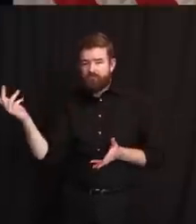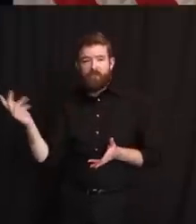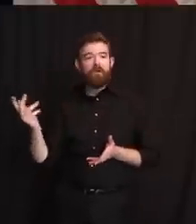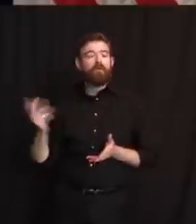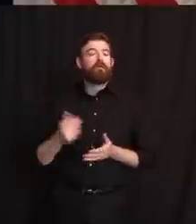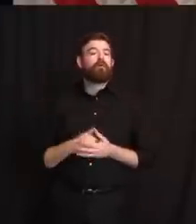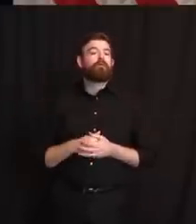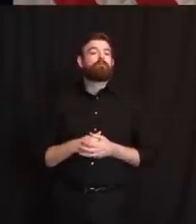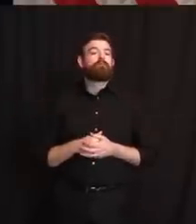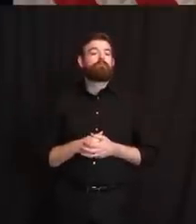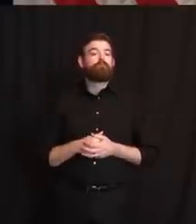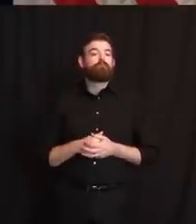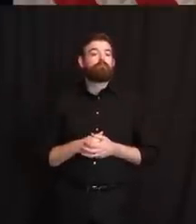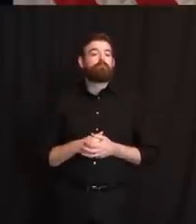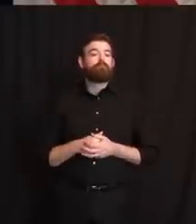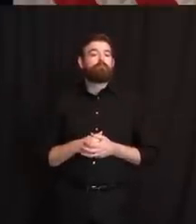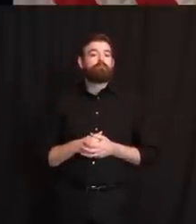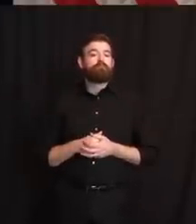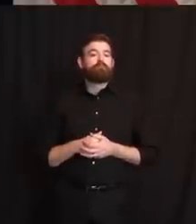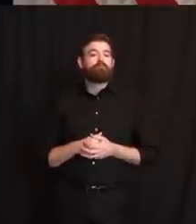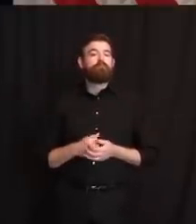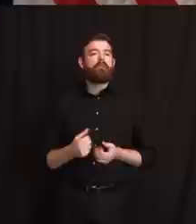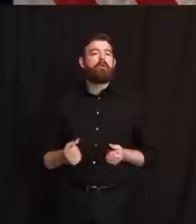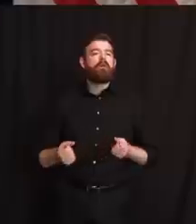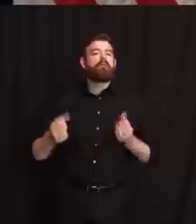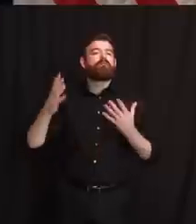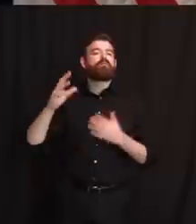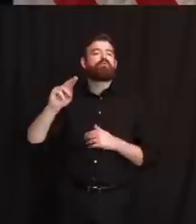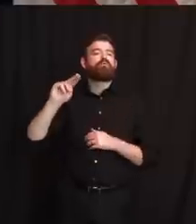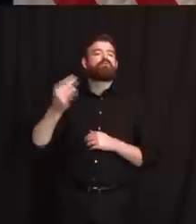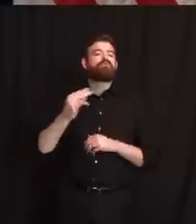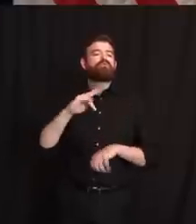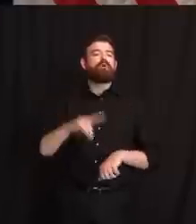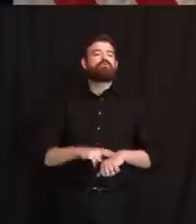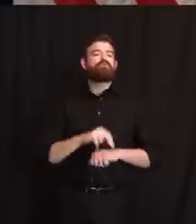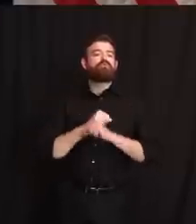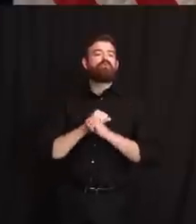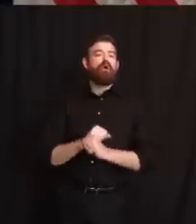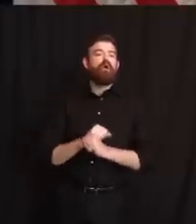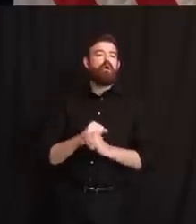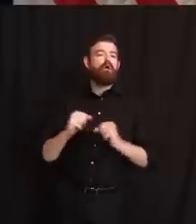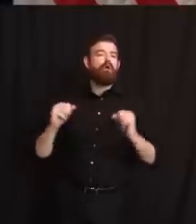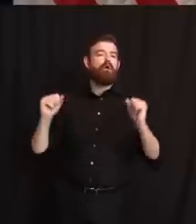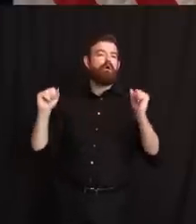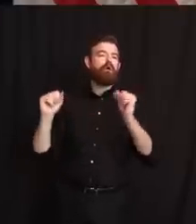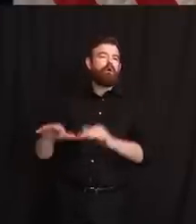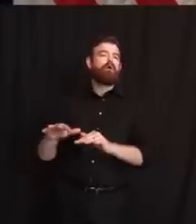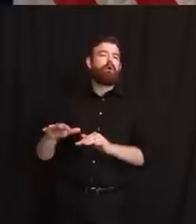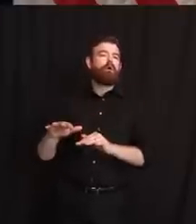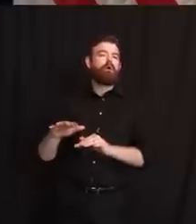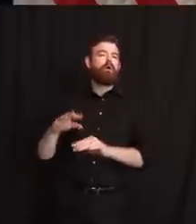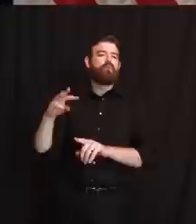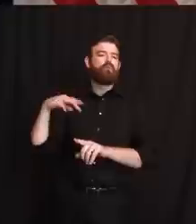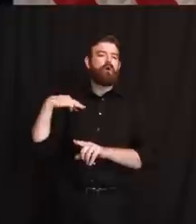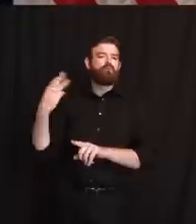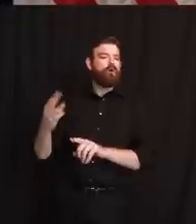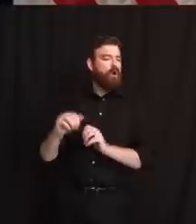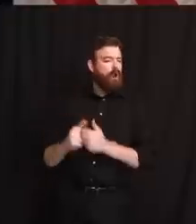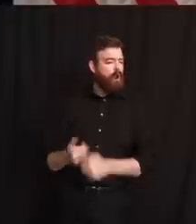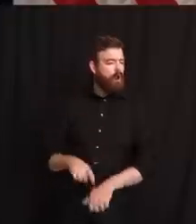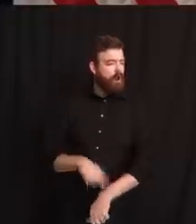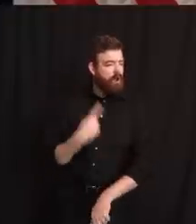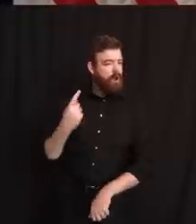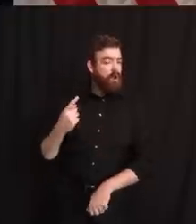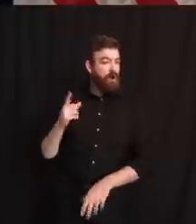And how many New Jersey National Guard members are in Washington, D.C. and for how long? And do you know whether any of them were involved in the clearing of